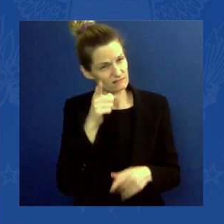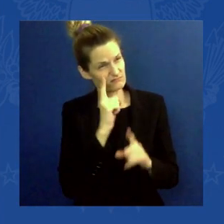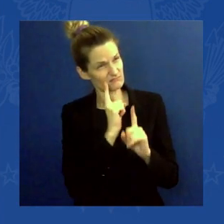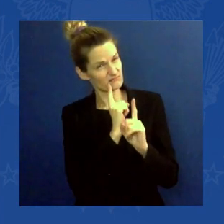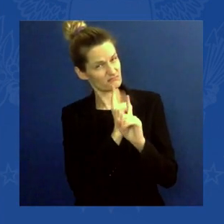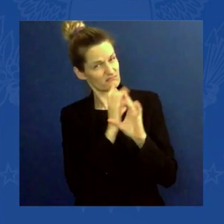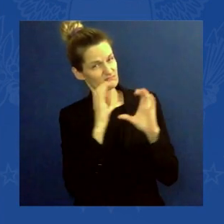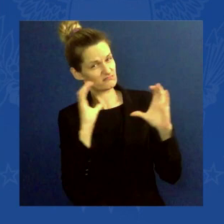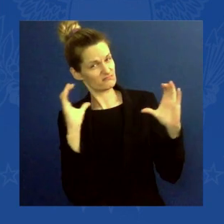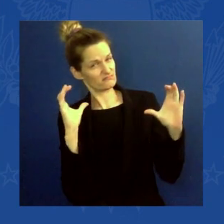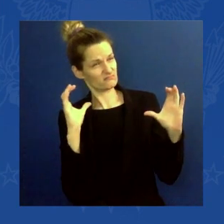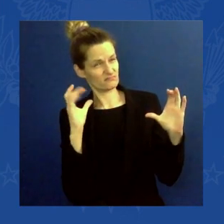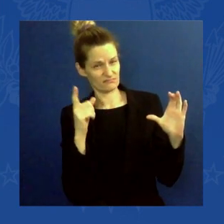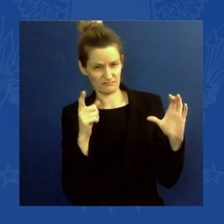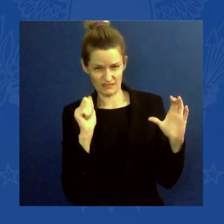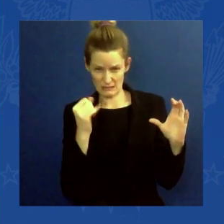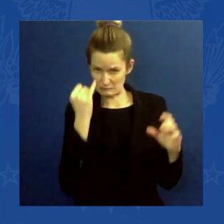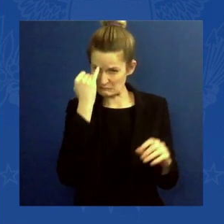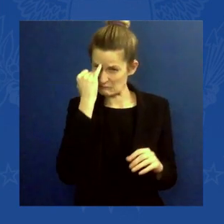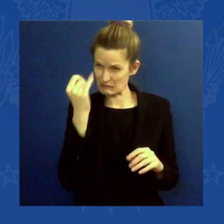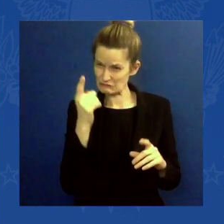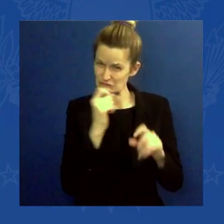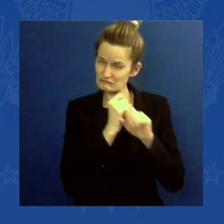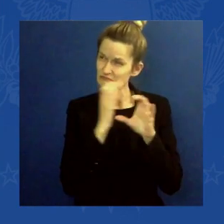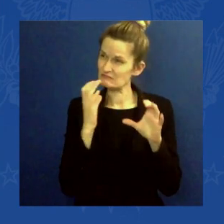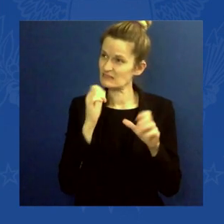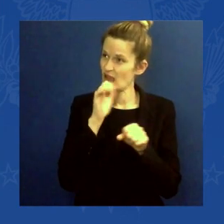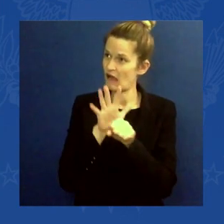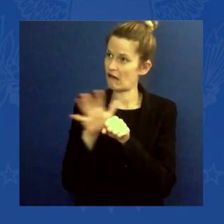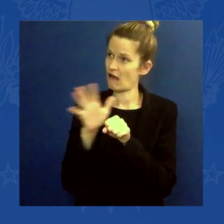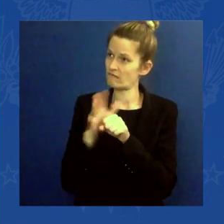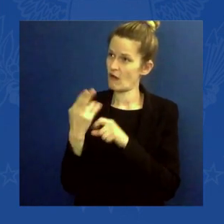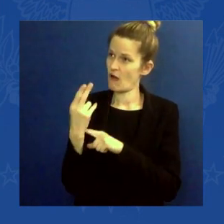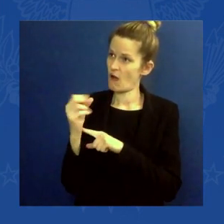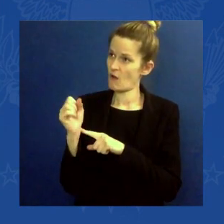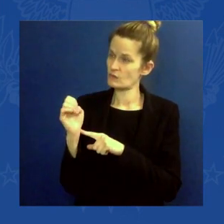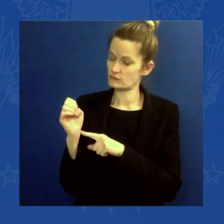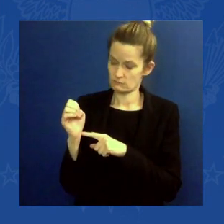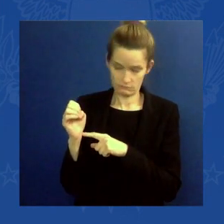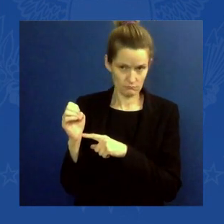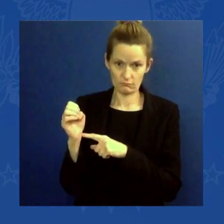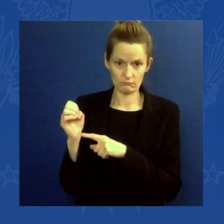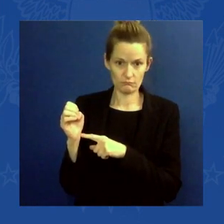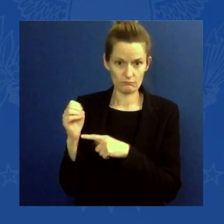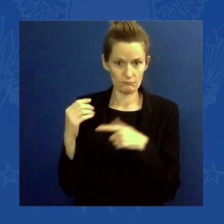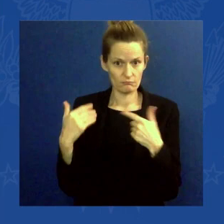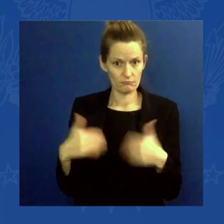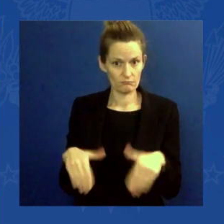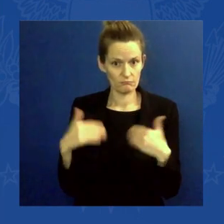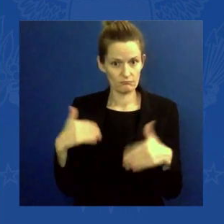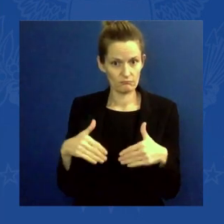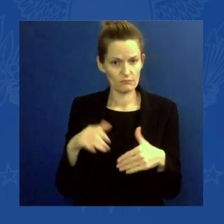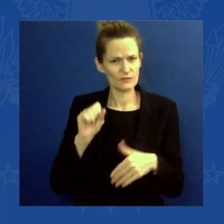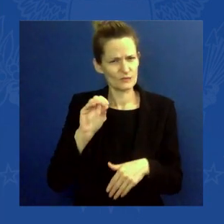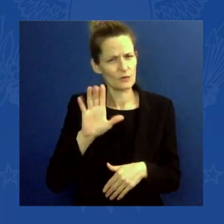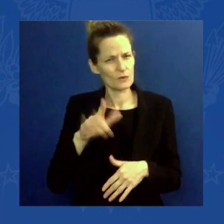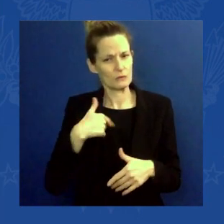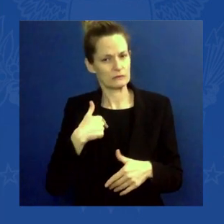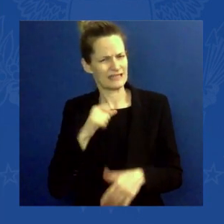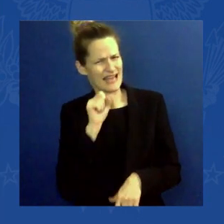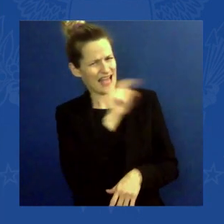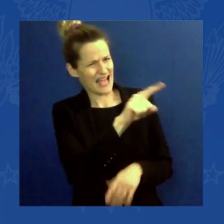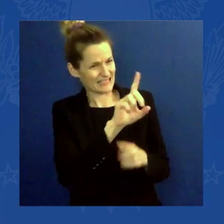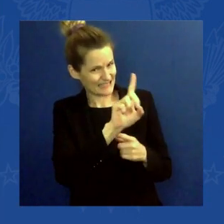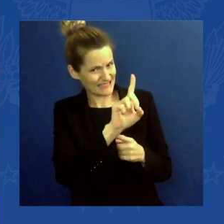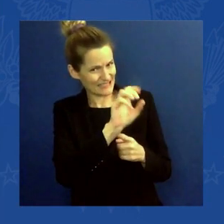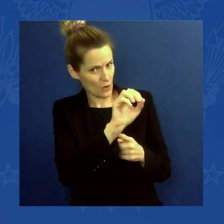In addition, we've tapped DOD, the Department of Defense, the 10 aircraft, 20 C